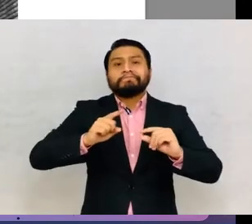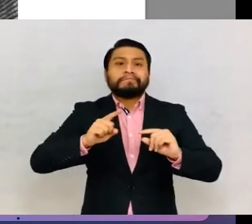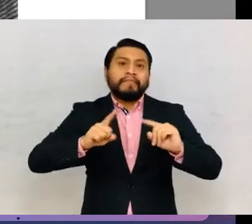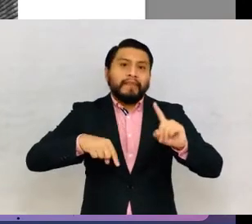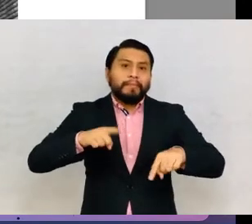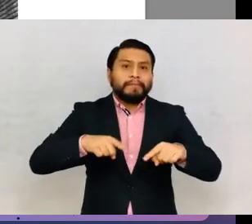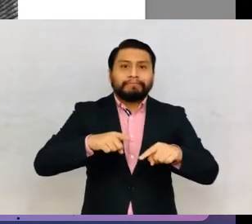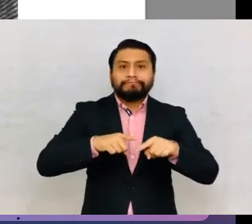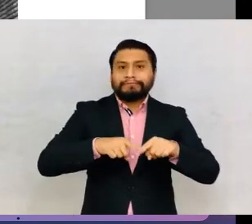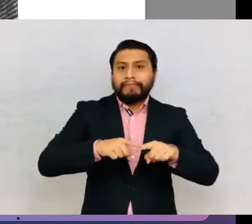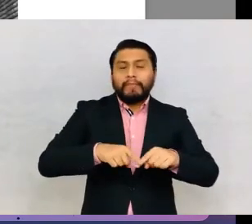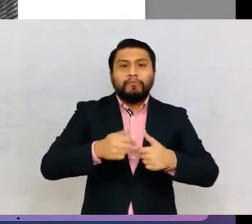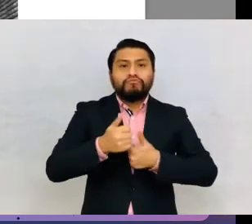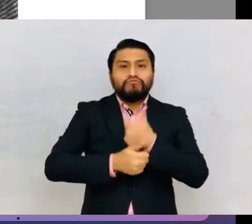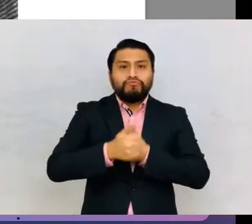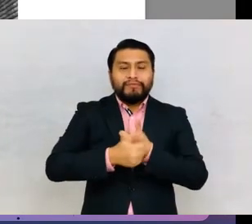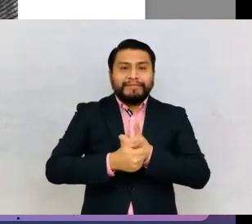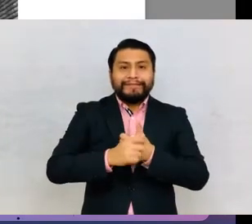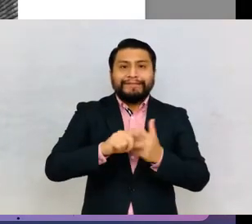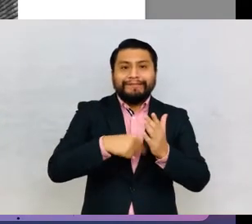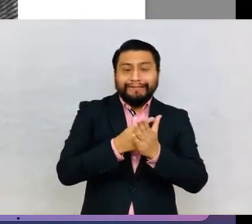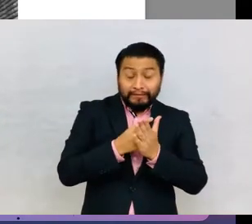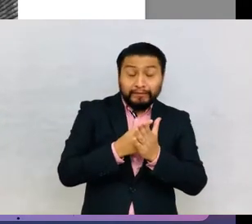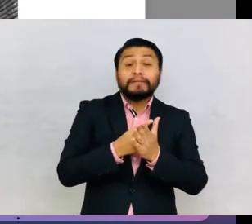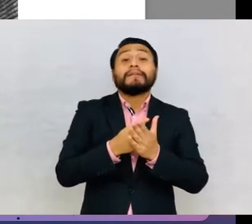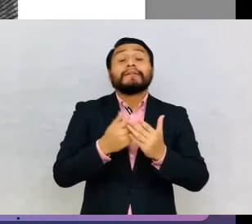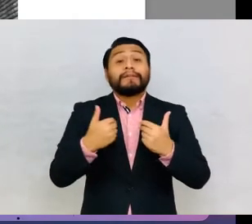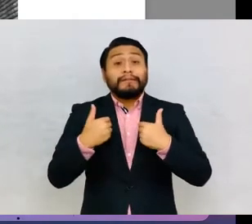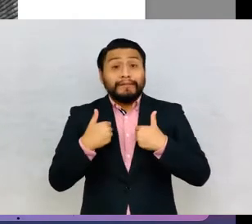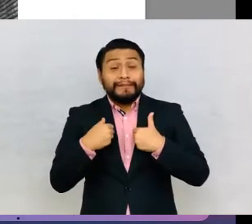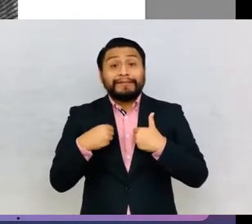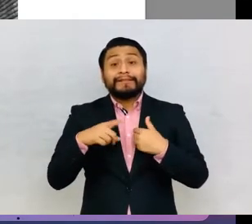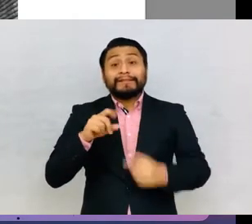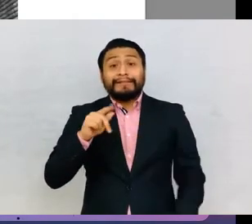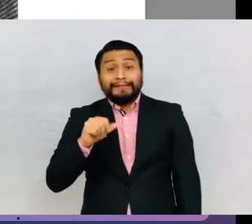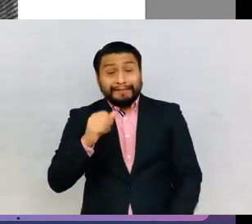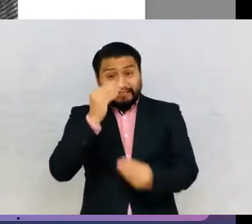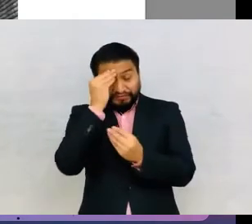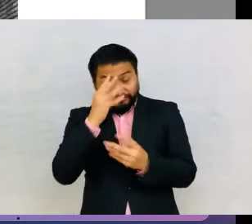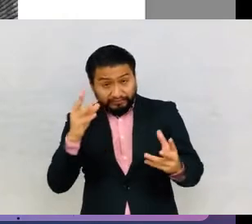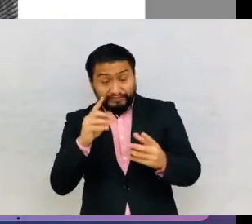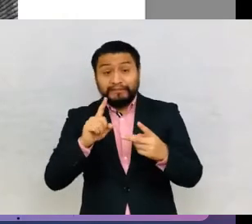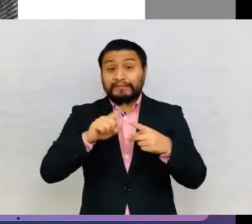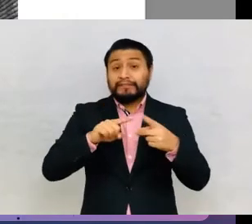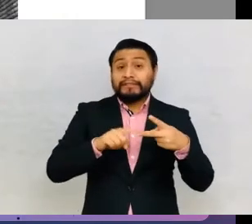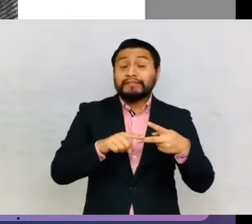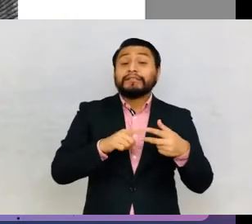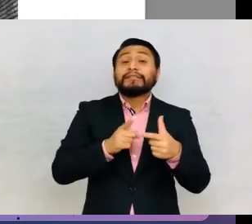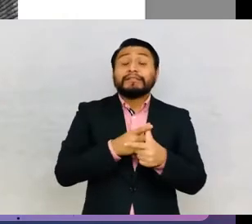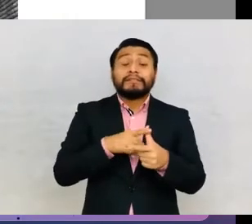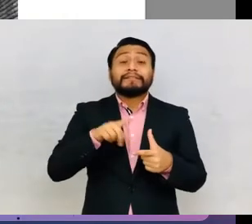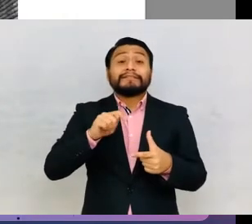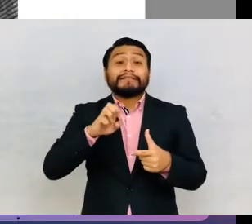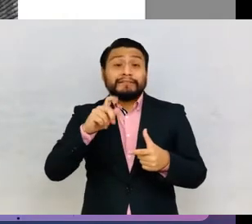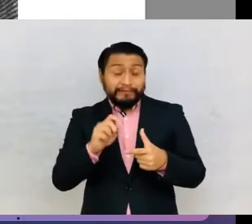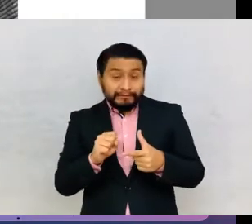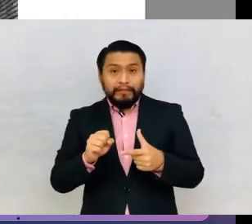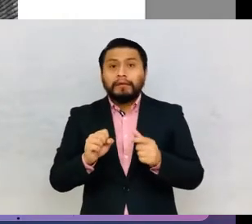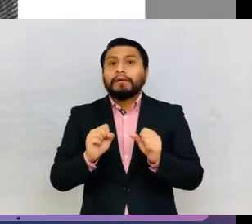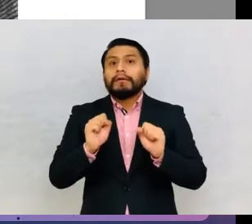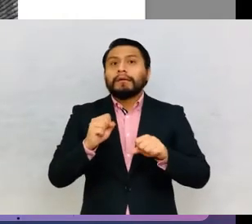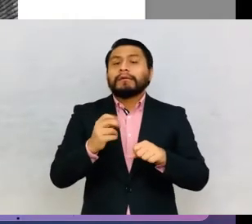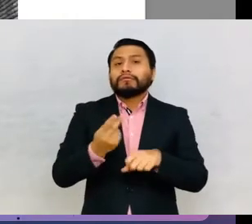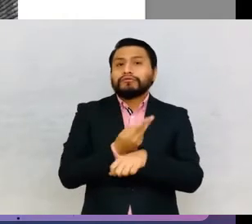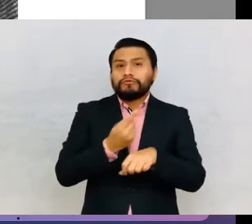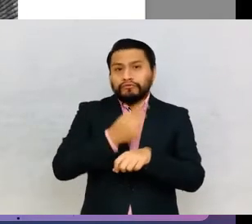For example, both the FEI and the BETA and OTIS tests were applied in the CAUSE of the Indigenous student